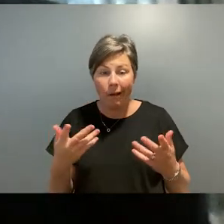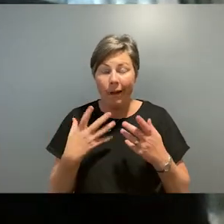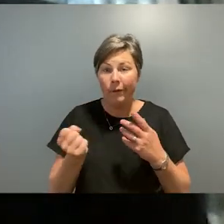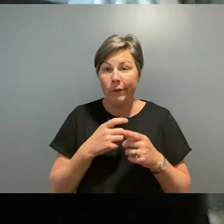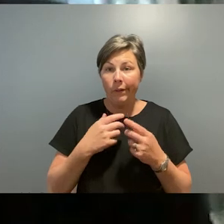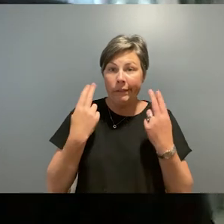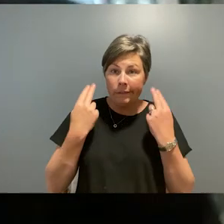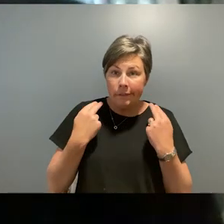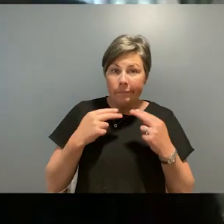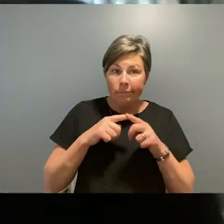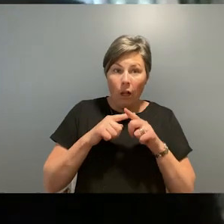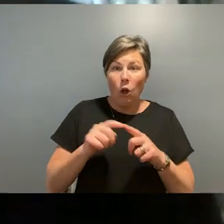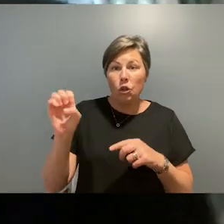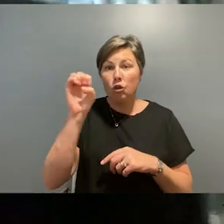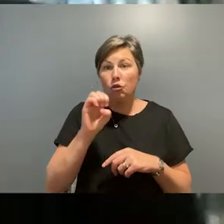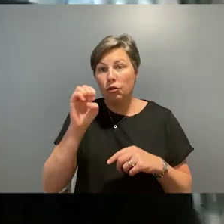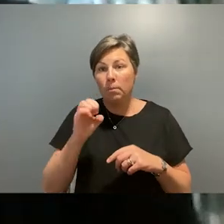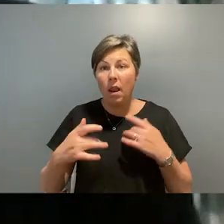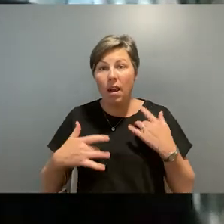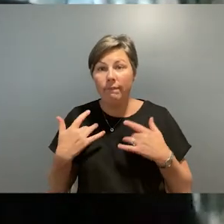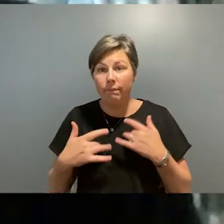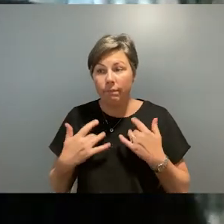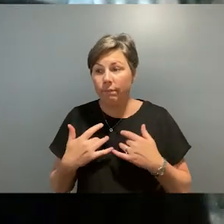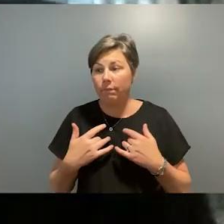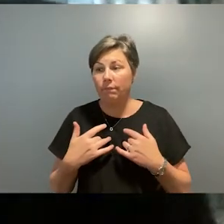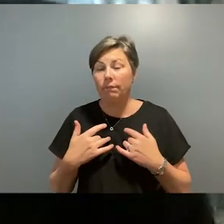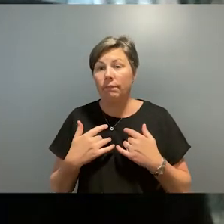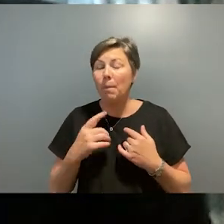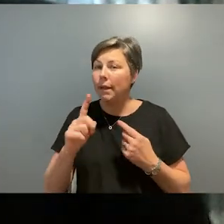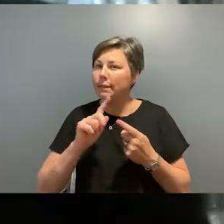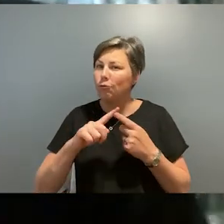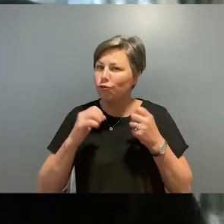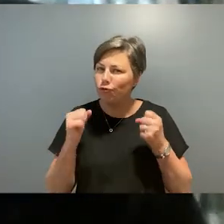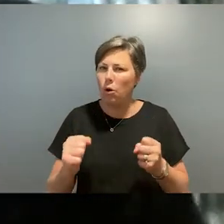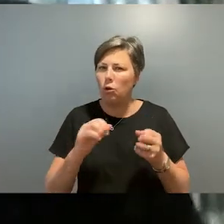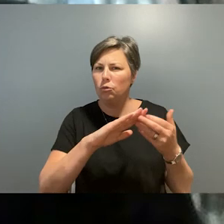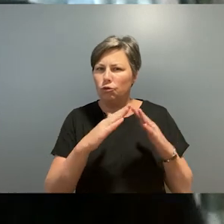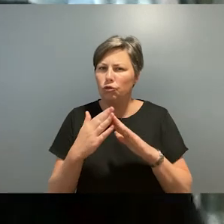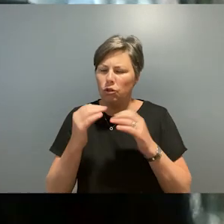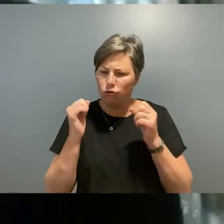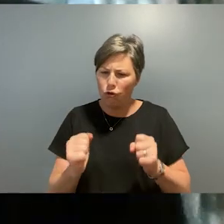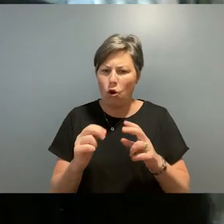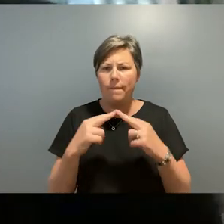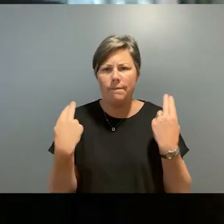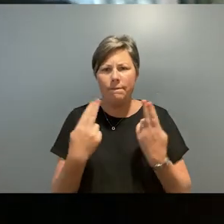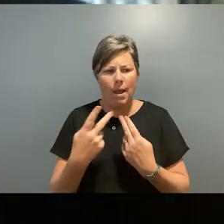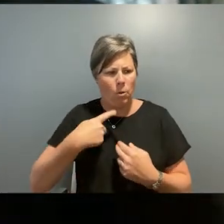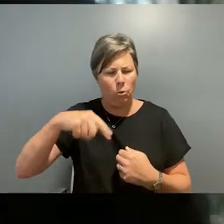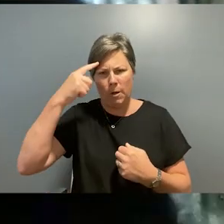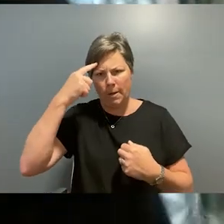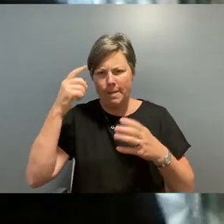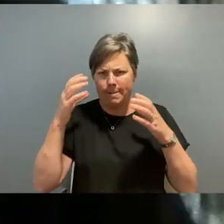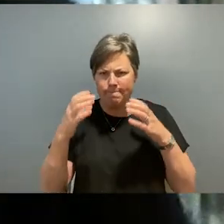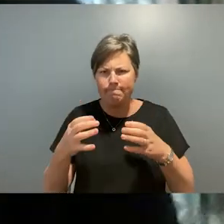adapted to the European ways of life. And we were, we had strong communities, strong families, and we were really pushing to a positive